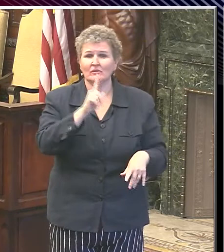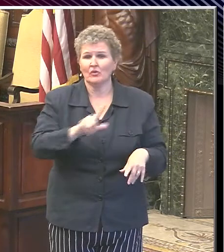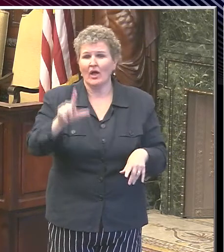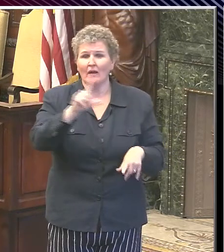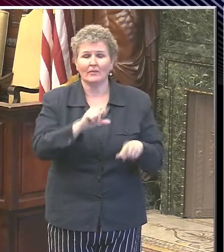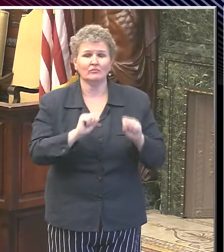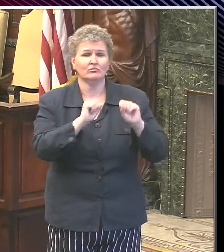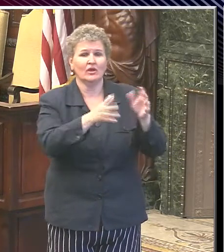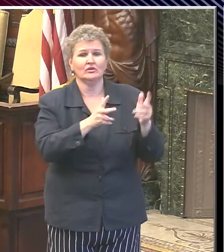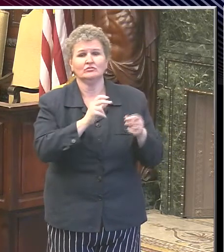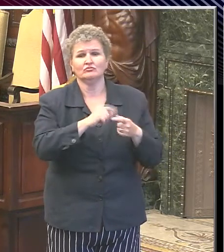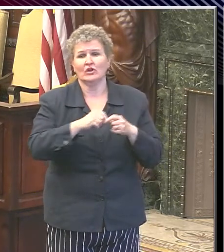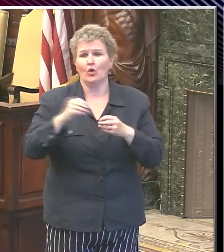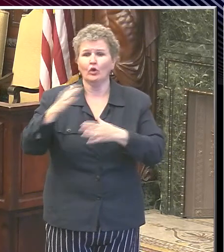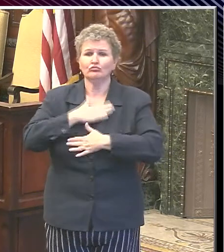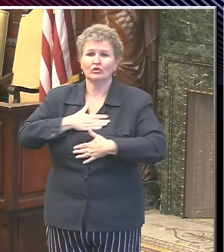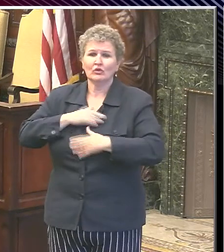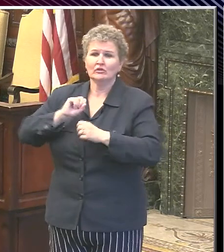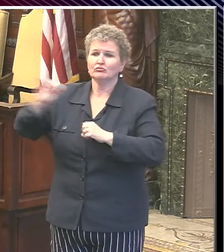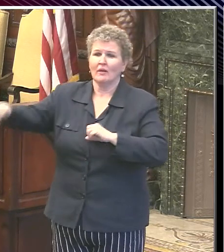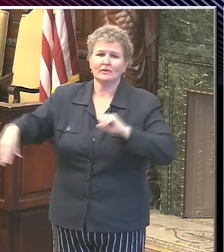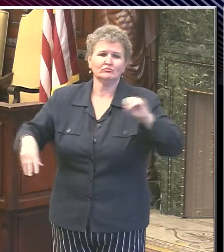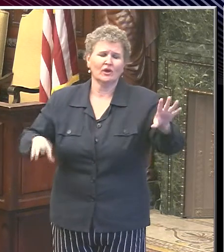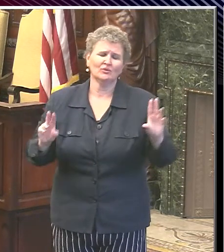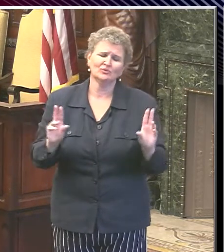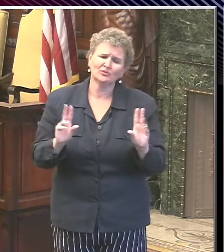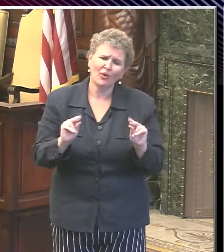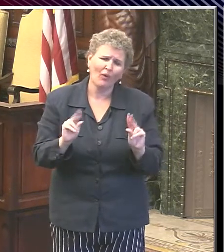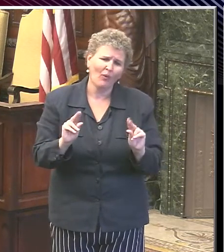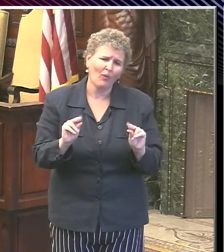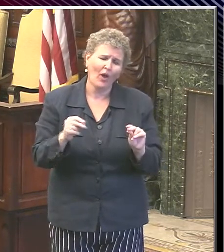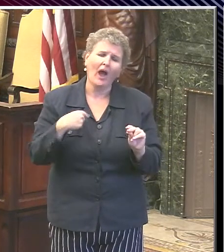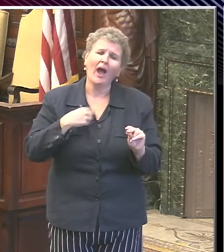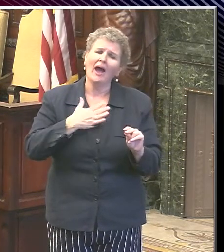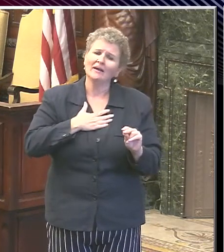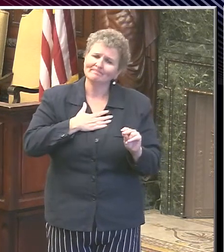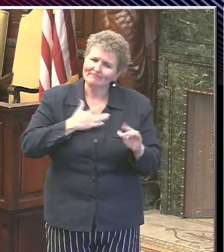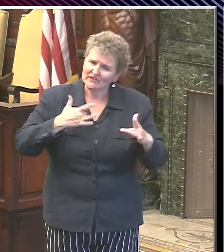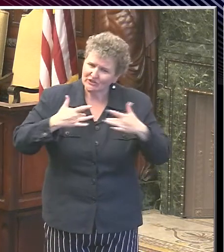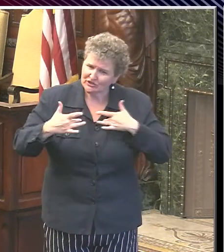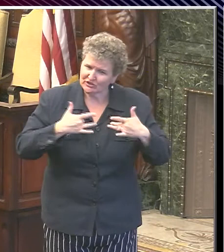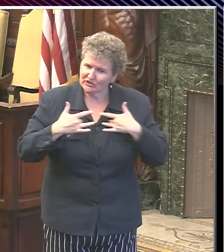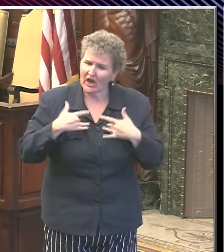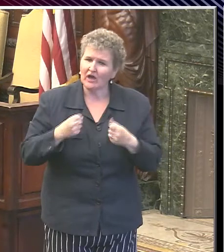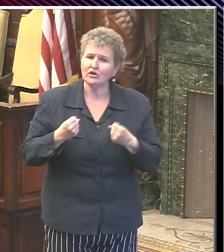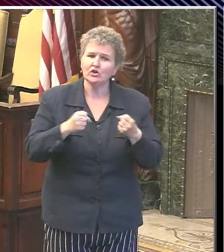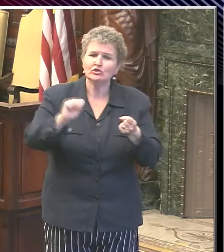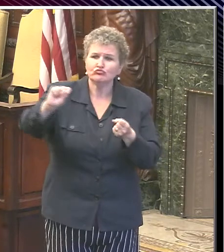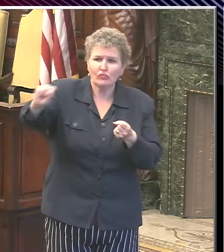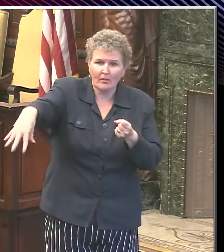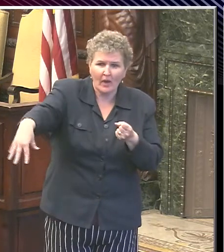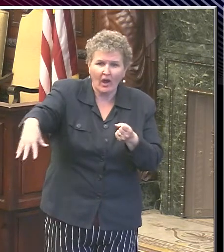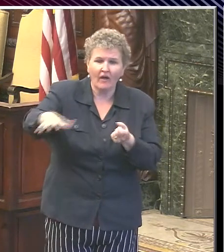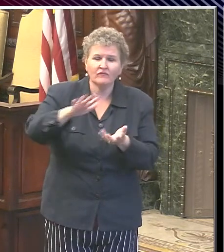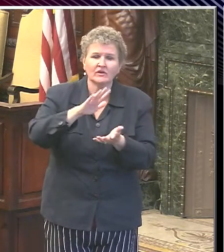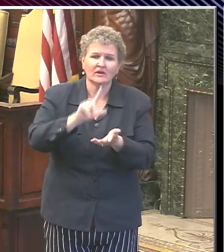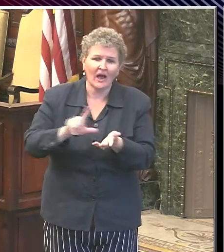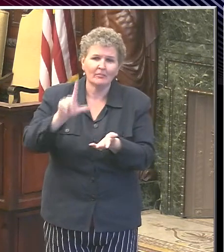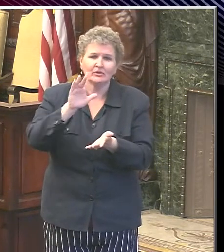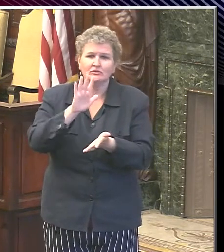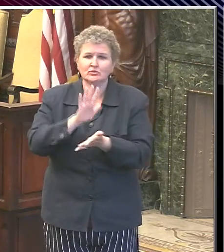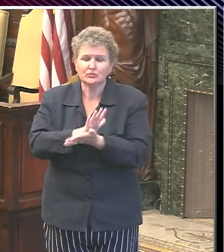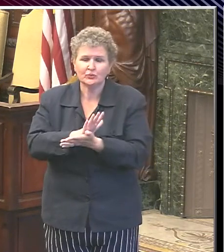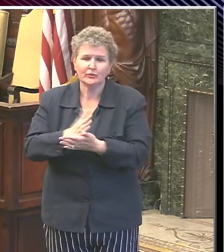that we were concerned about many children being dropped off. And if they're not adequate safety